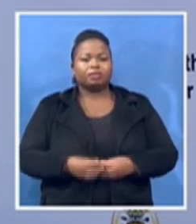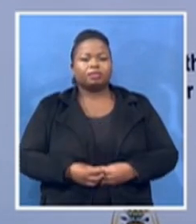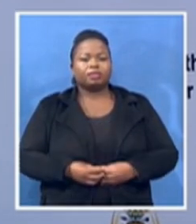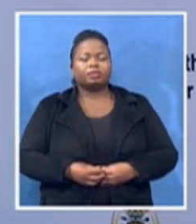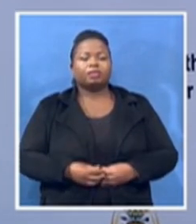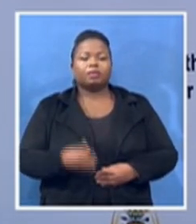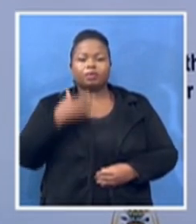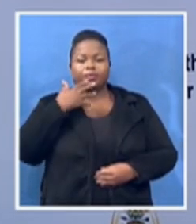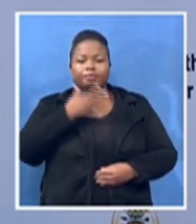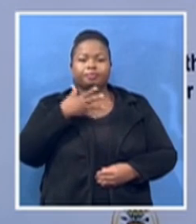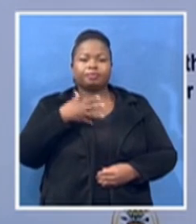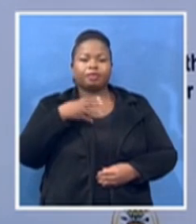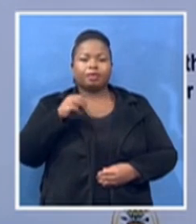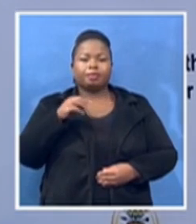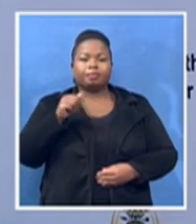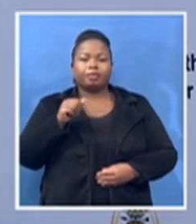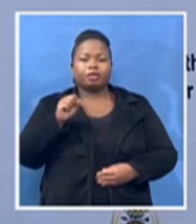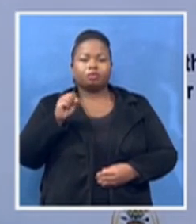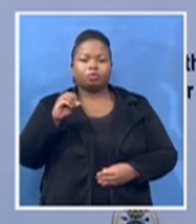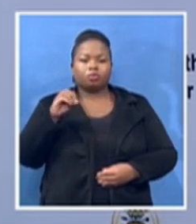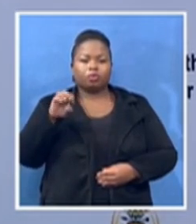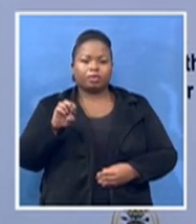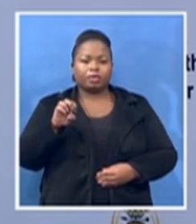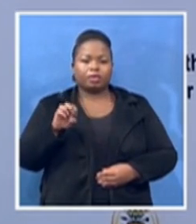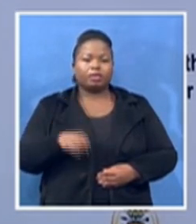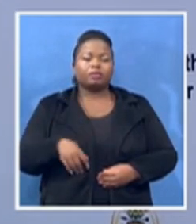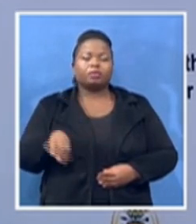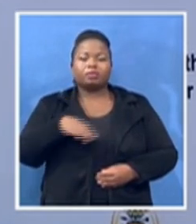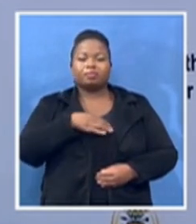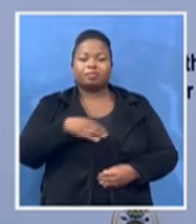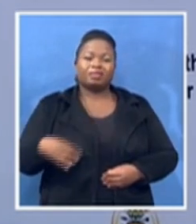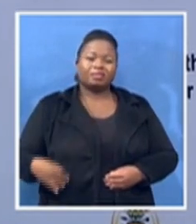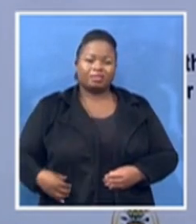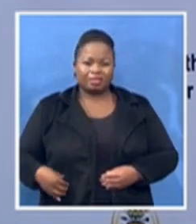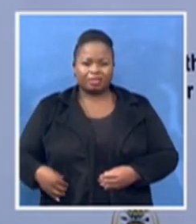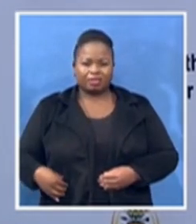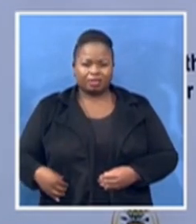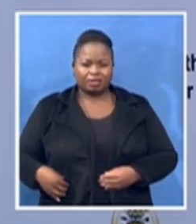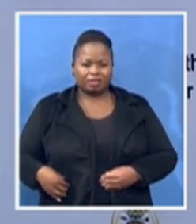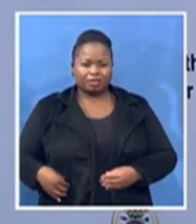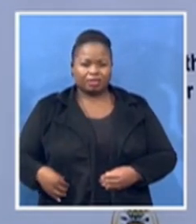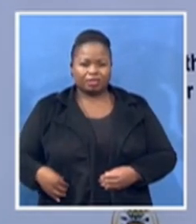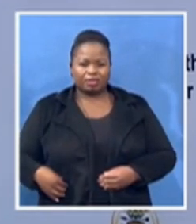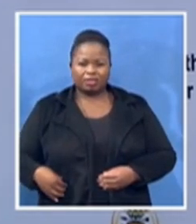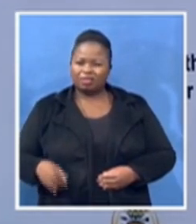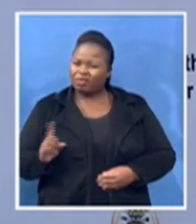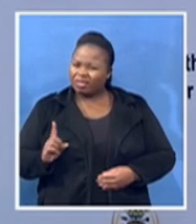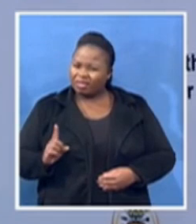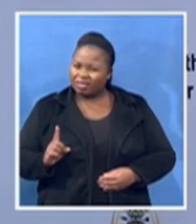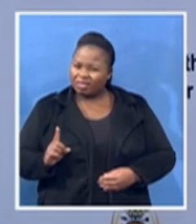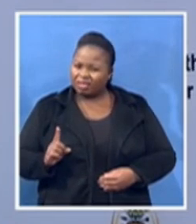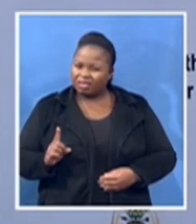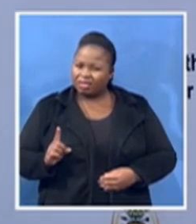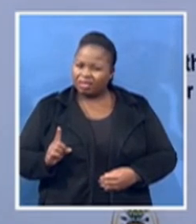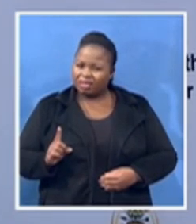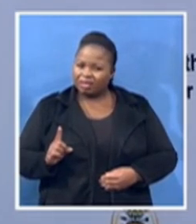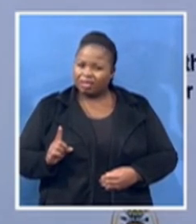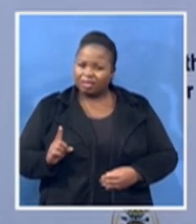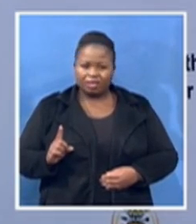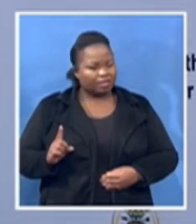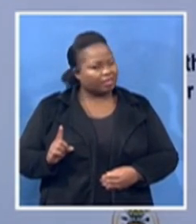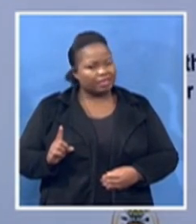Episcopal